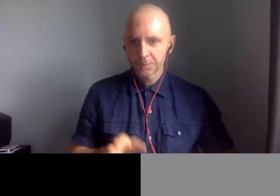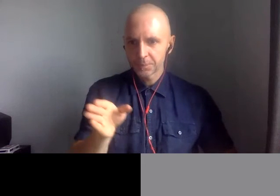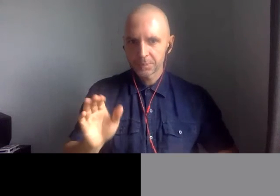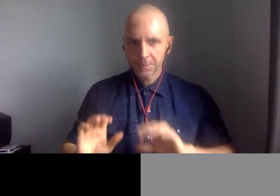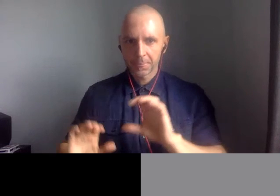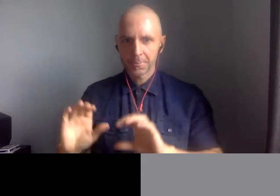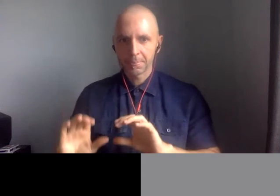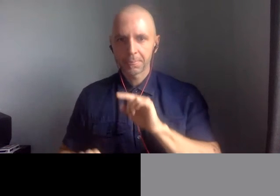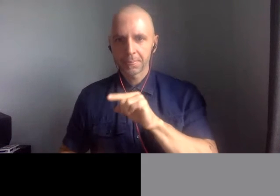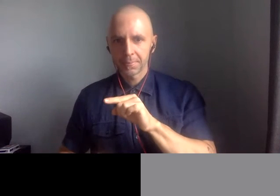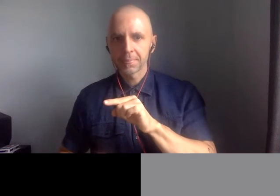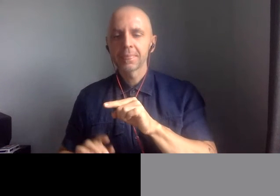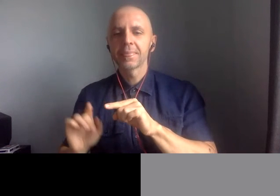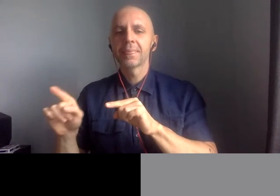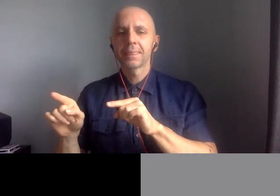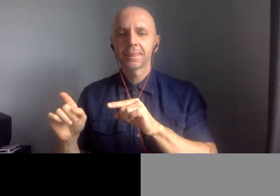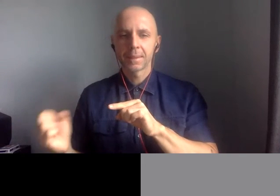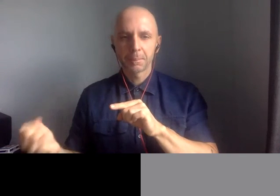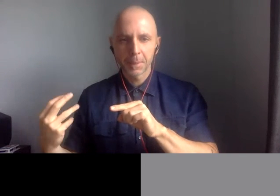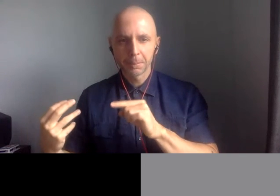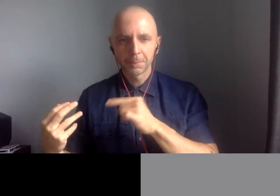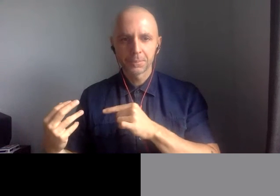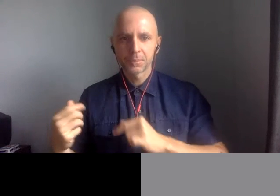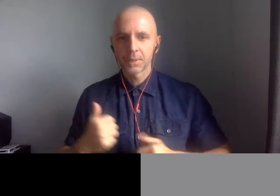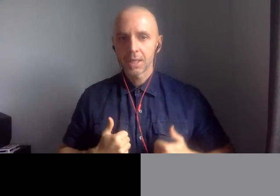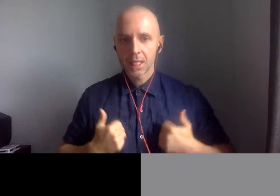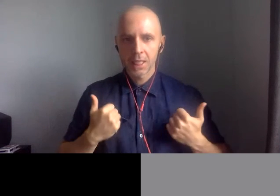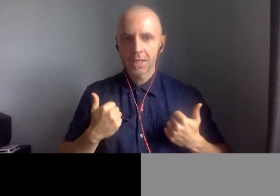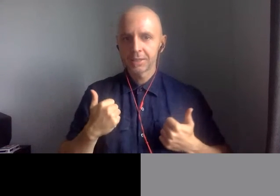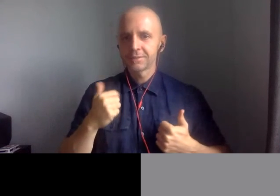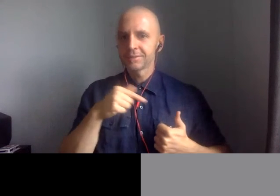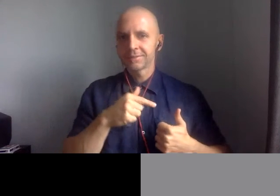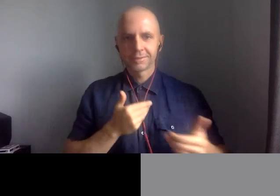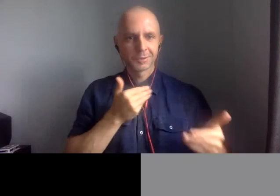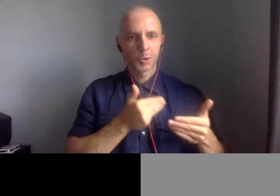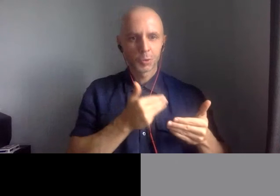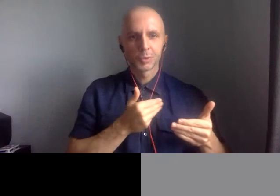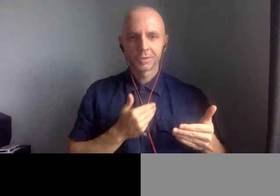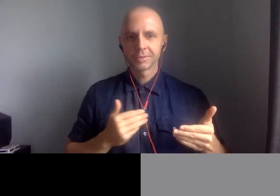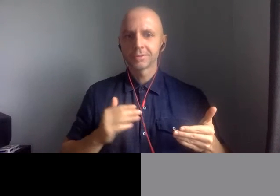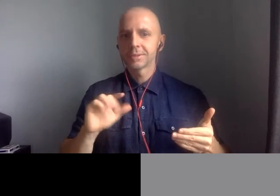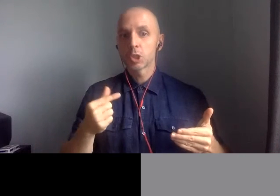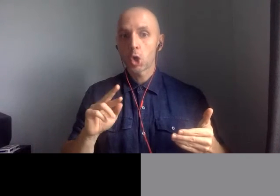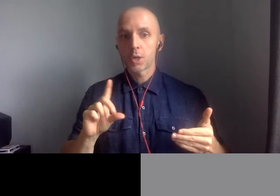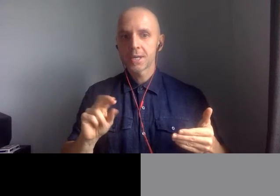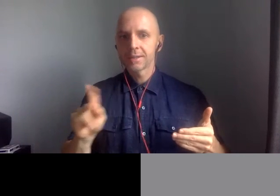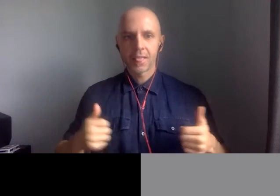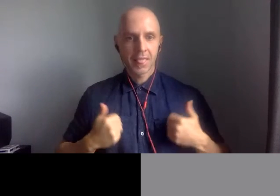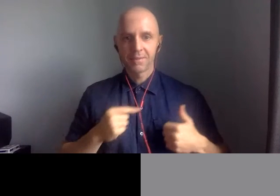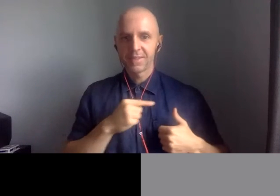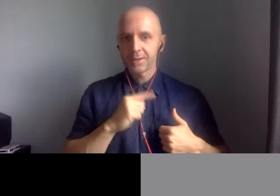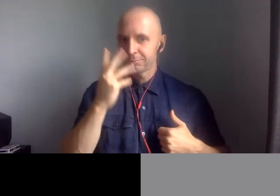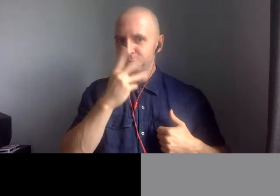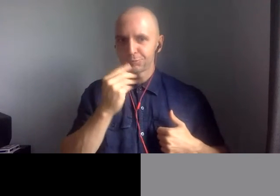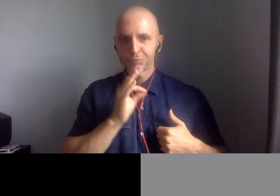market garden outside Kutuna and an archival historian. don't I get any work? Oh, fantastic. Well, thank you. Naomi